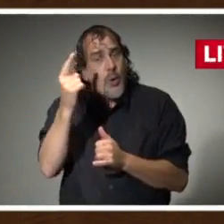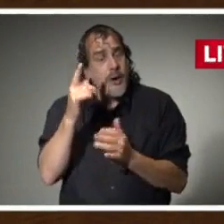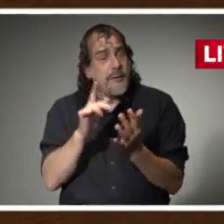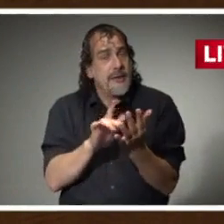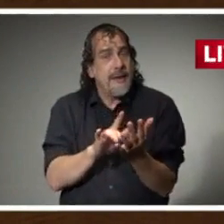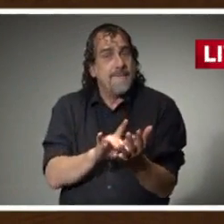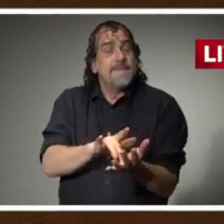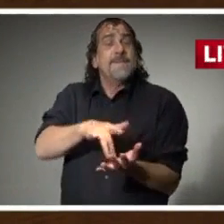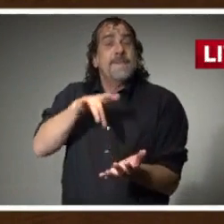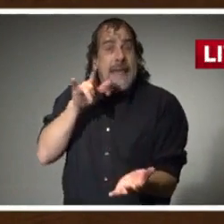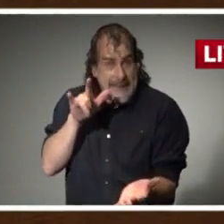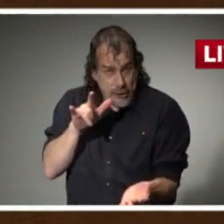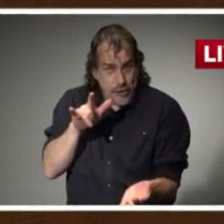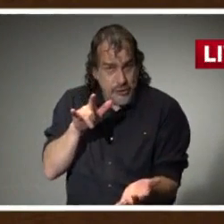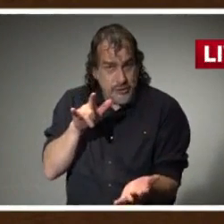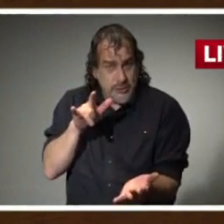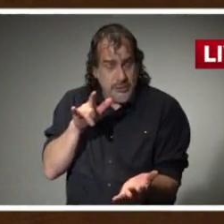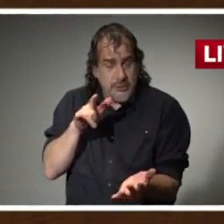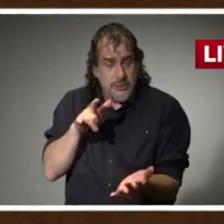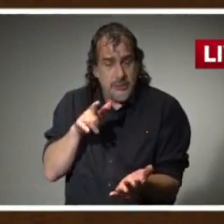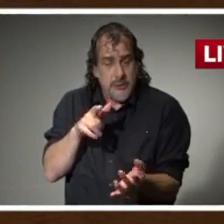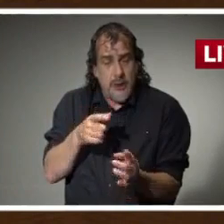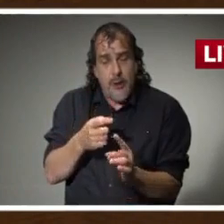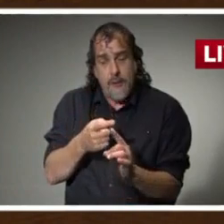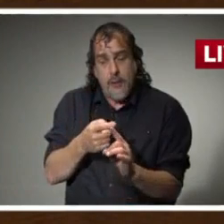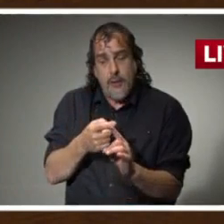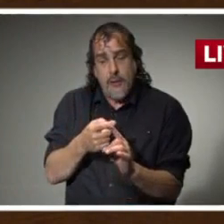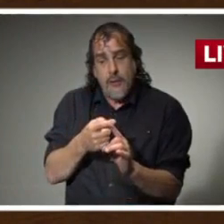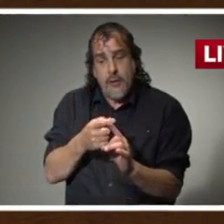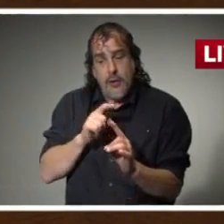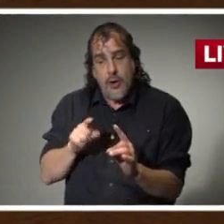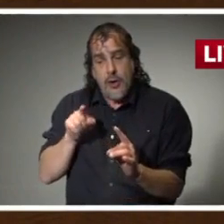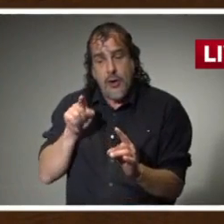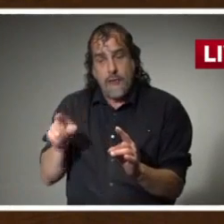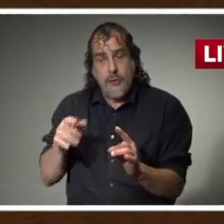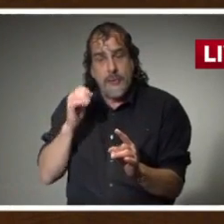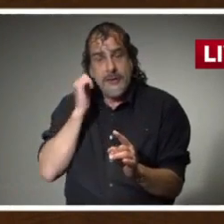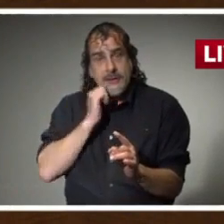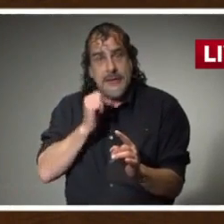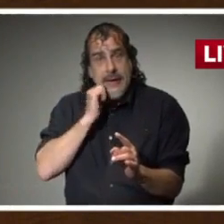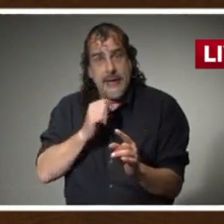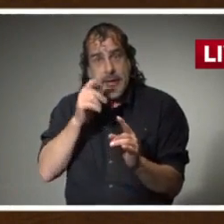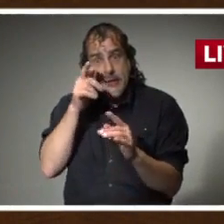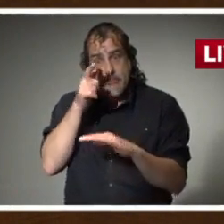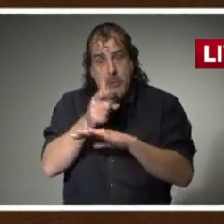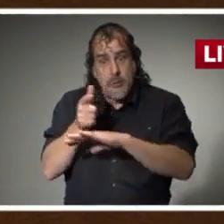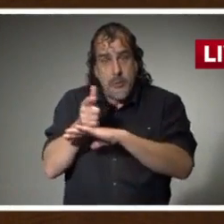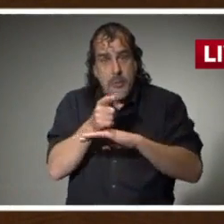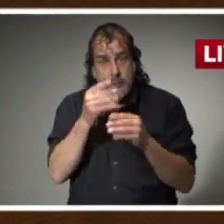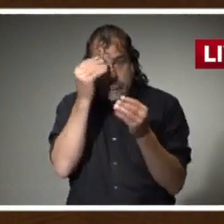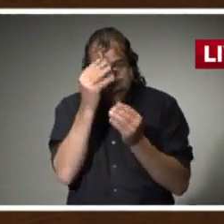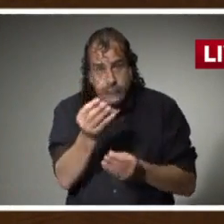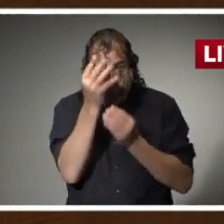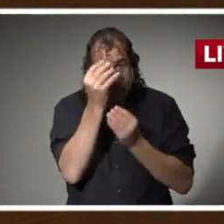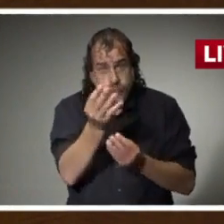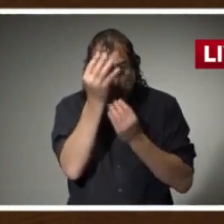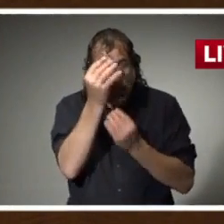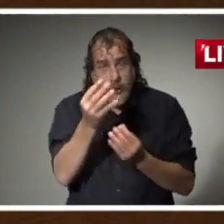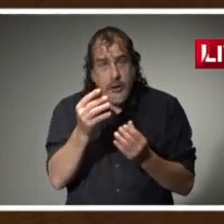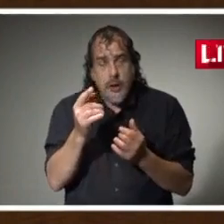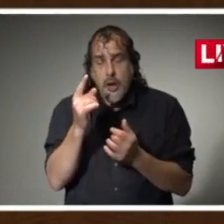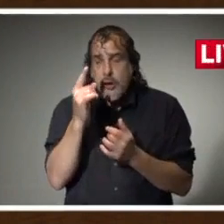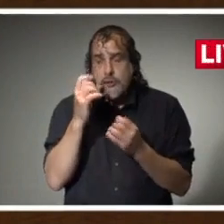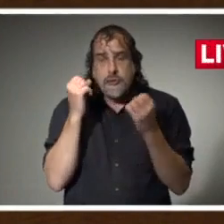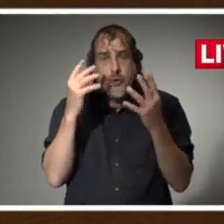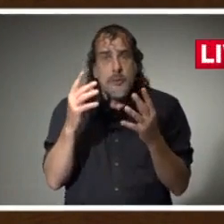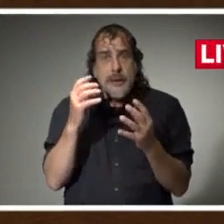from the perspective of having these daily press conferences is so many hundreds of thousands